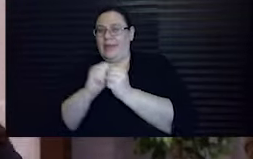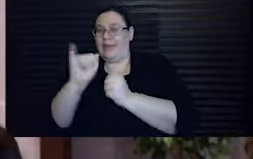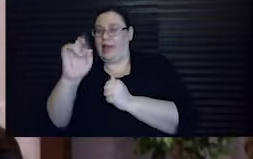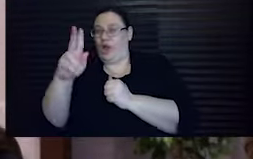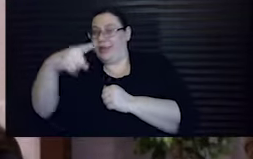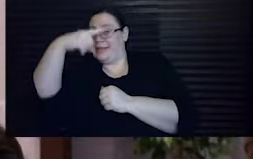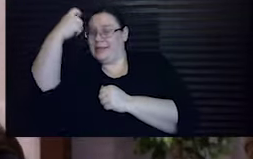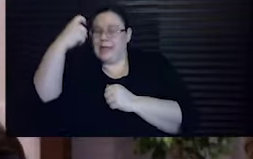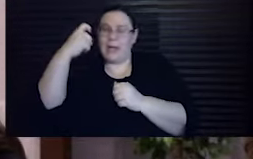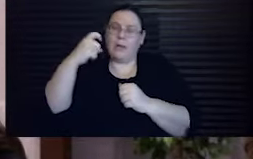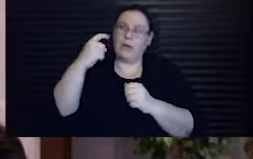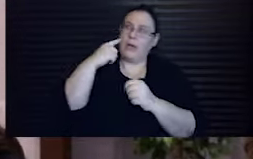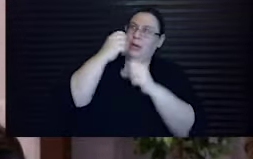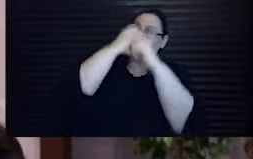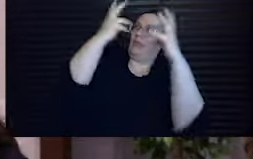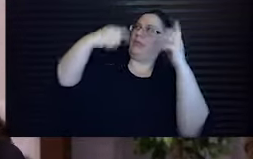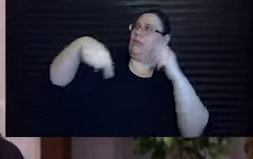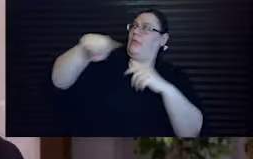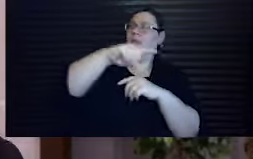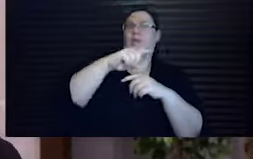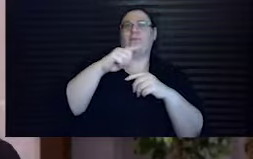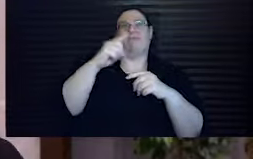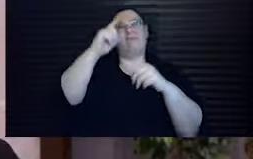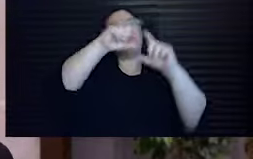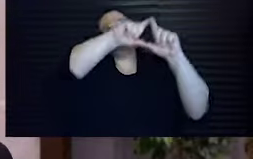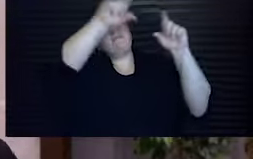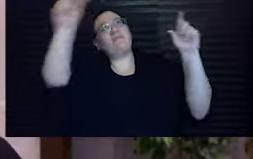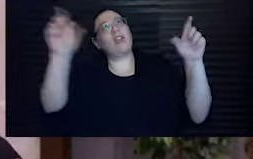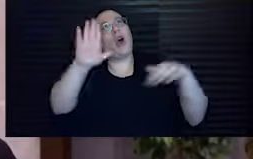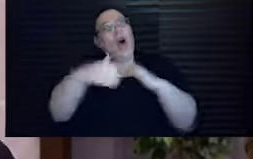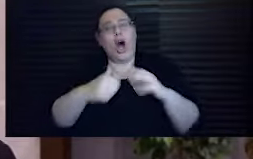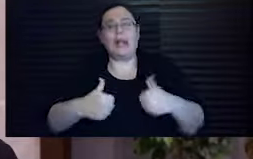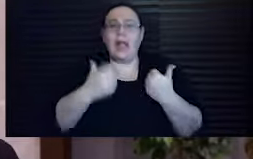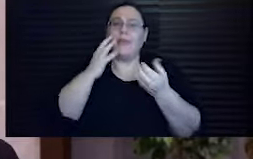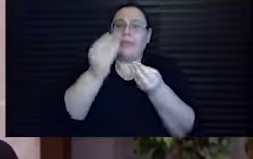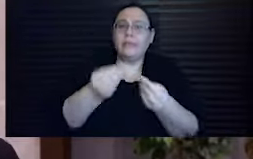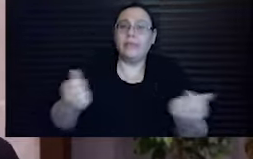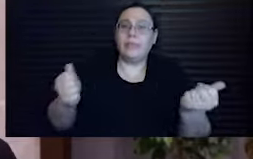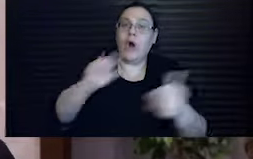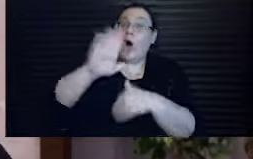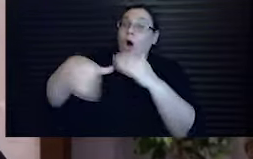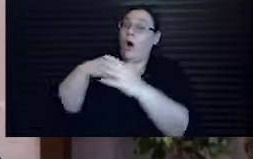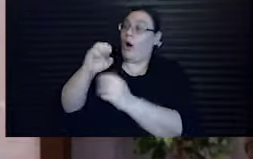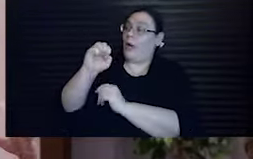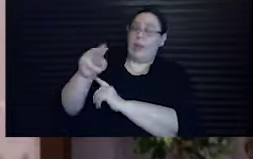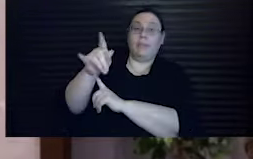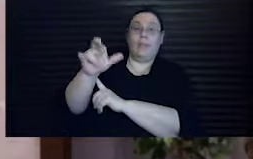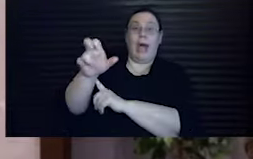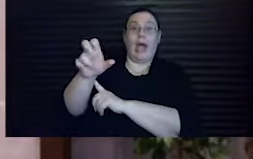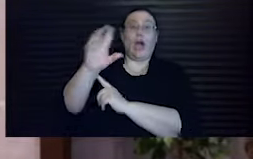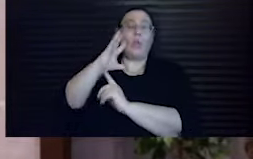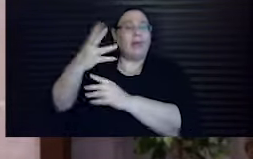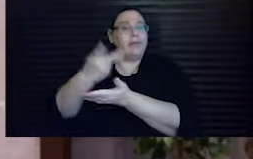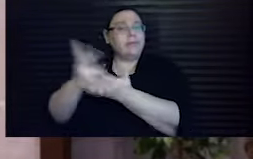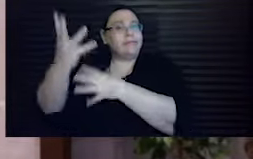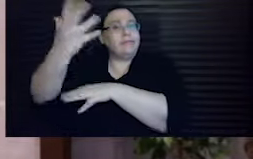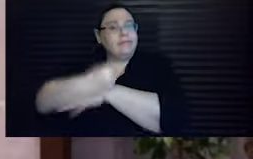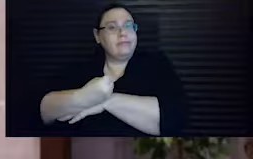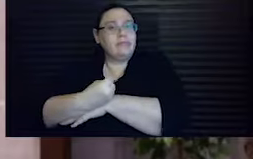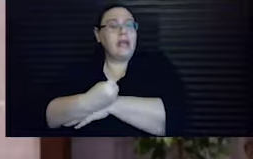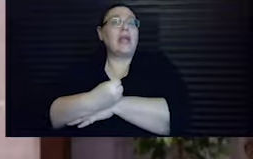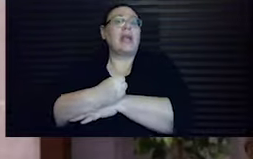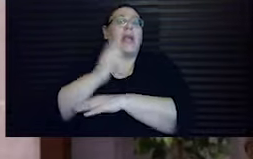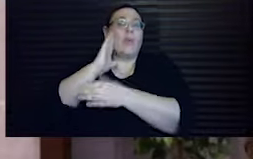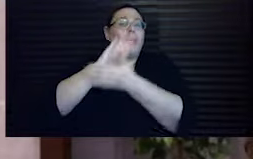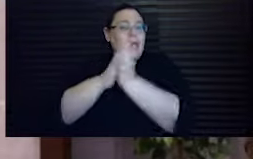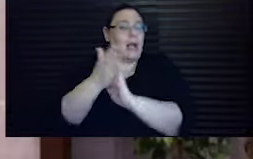Every life eventually ends. Every empire eventually falls. At some point, it will be too late